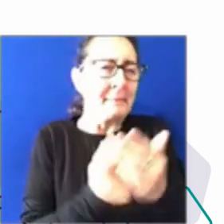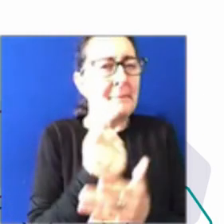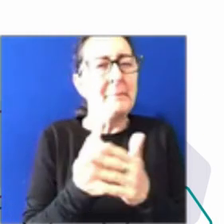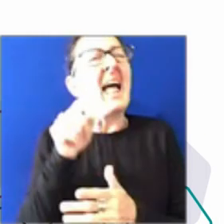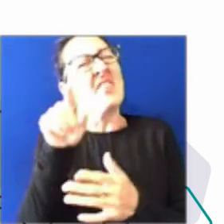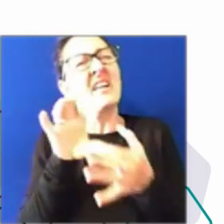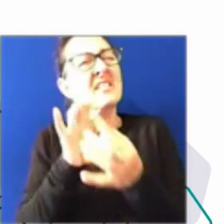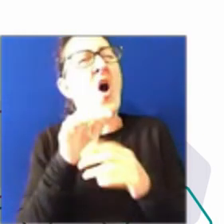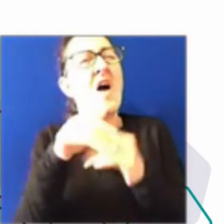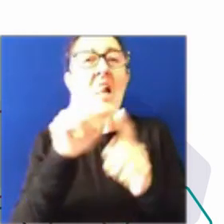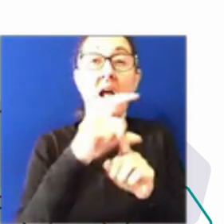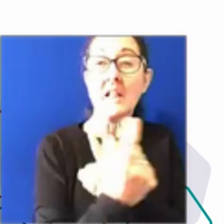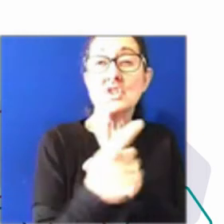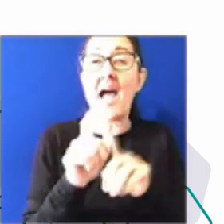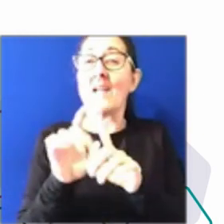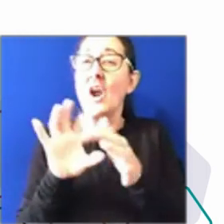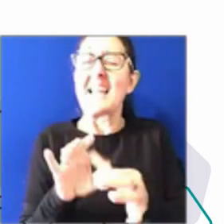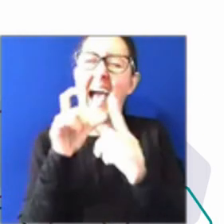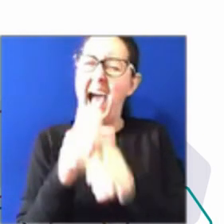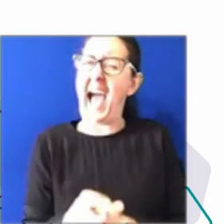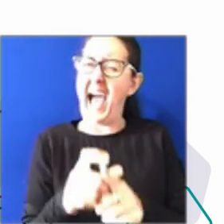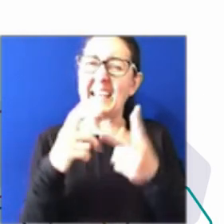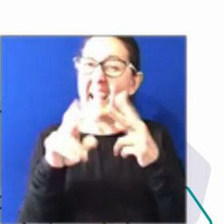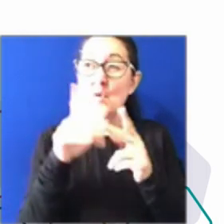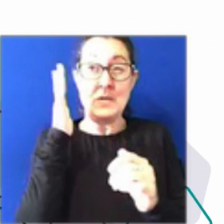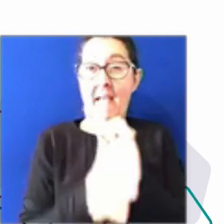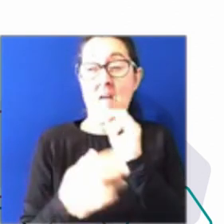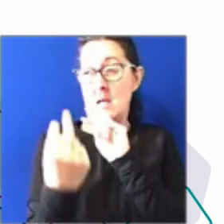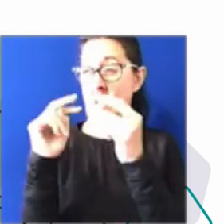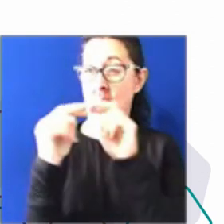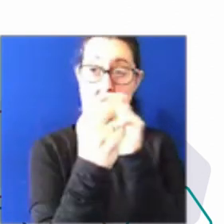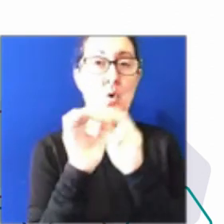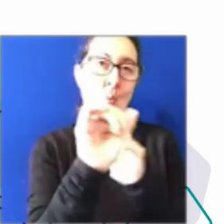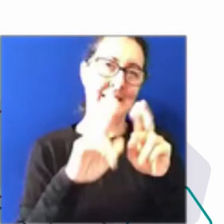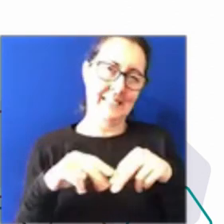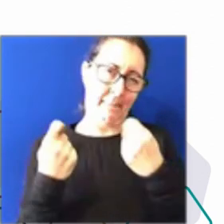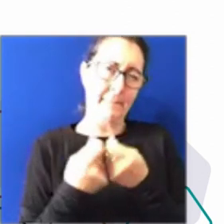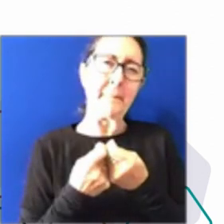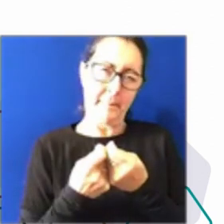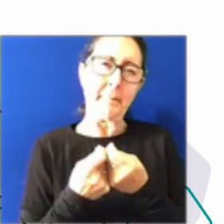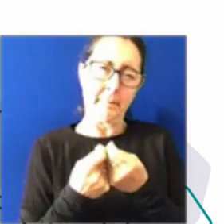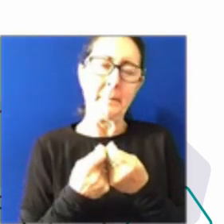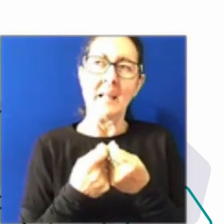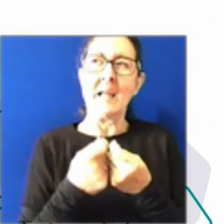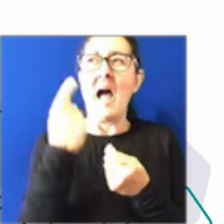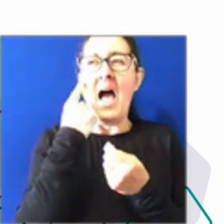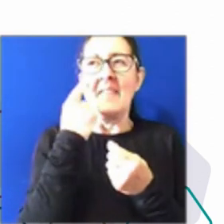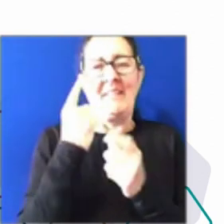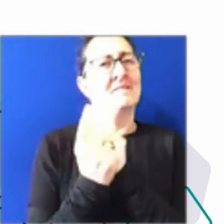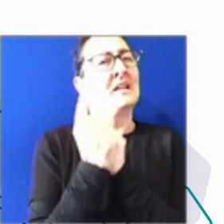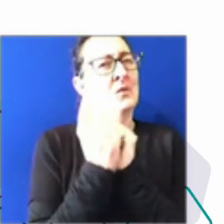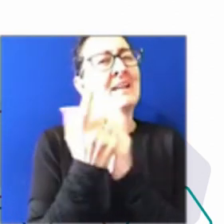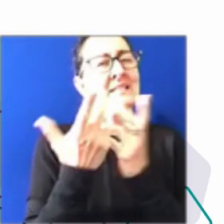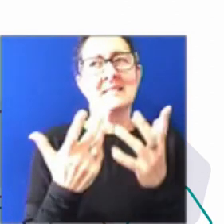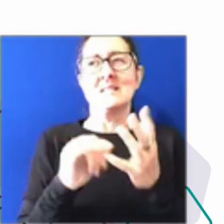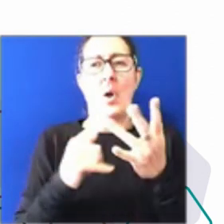hard to do if you're never with your team. So these are things we're balancing. But certainly we are advertising much more roles across a